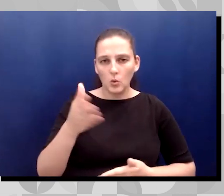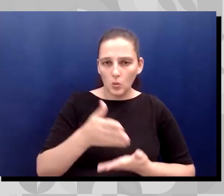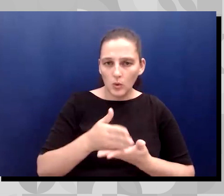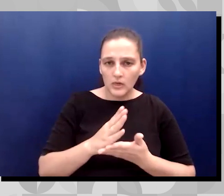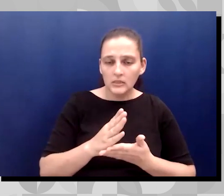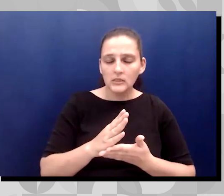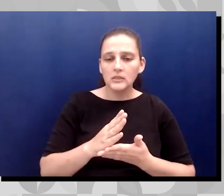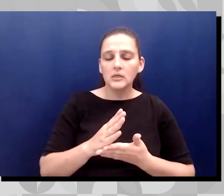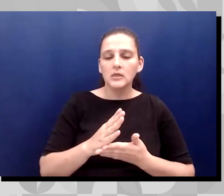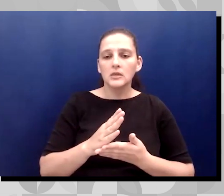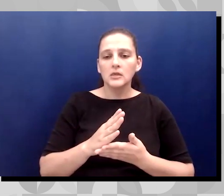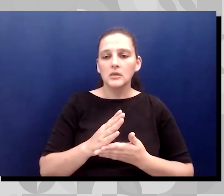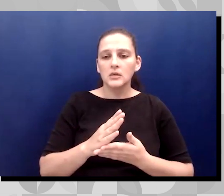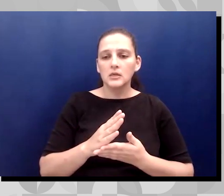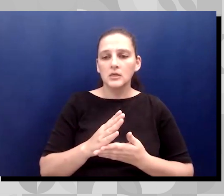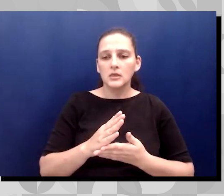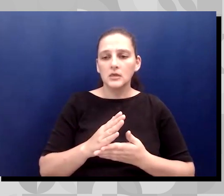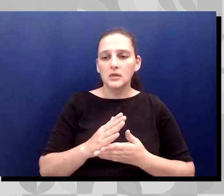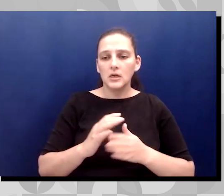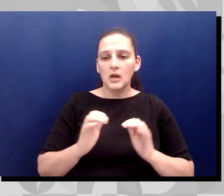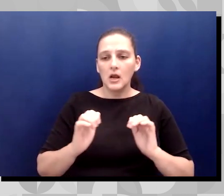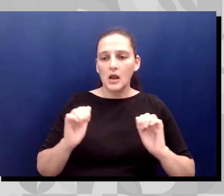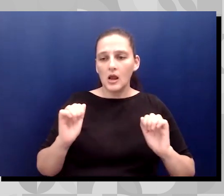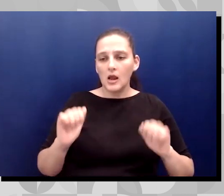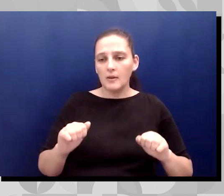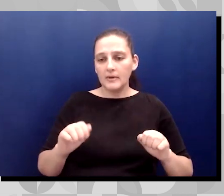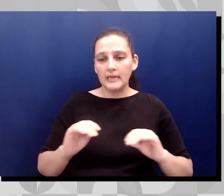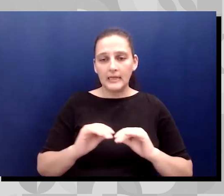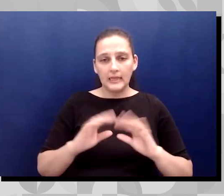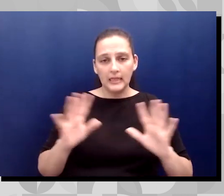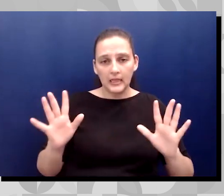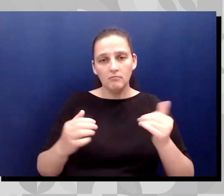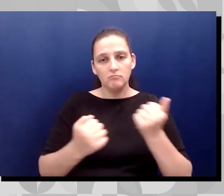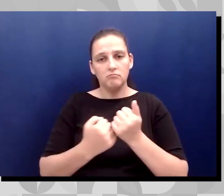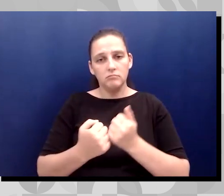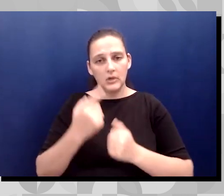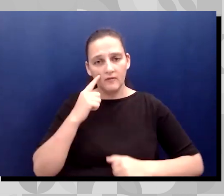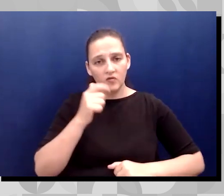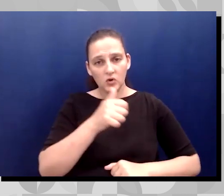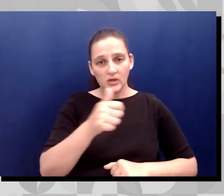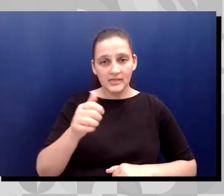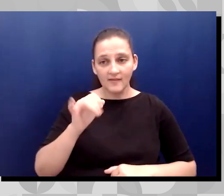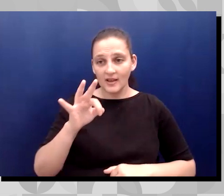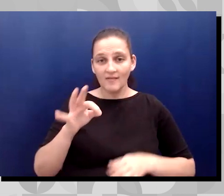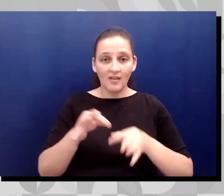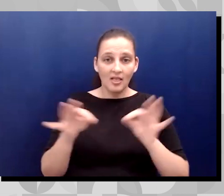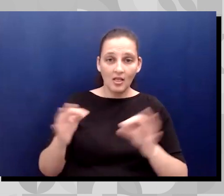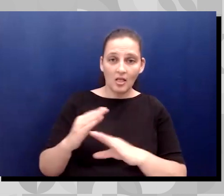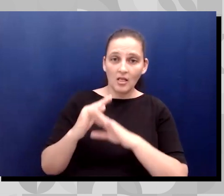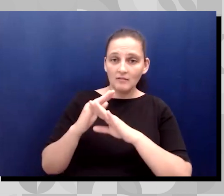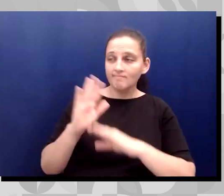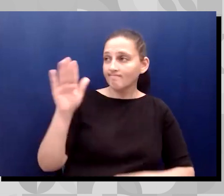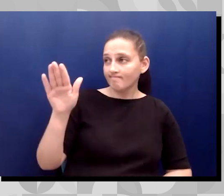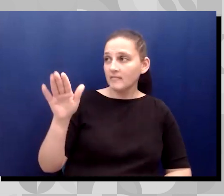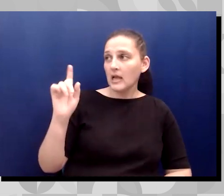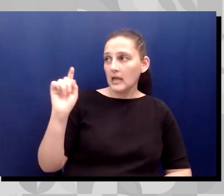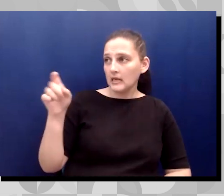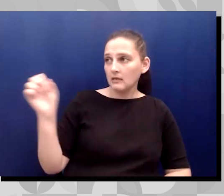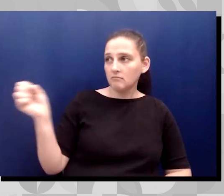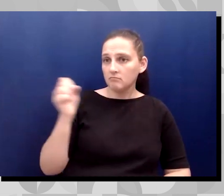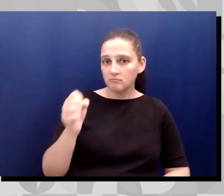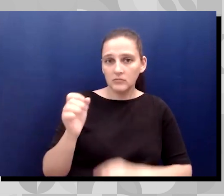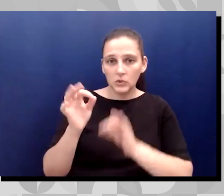being able to clearly advocate for yourself. If there's a language barrier, I need a translator. And, um,